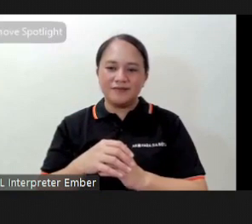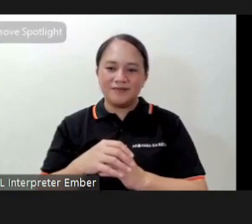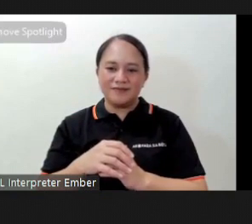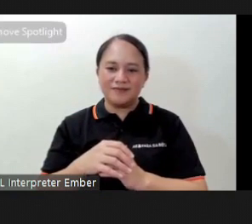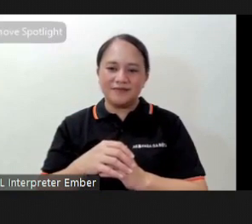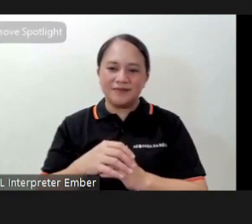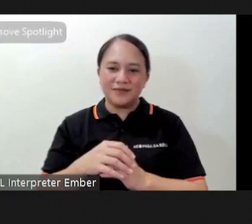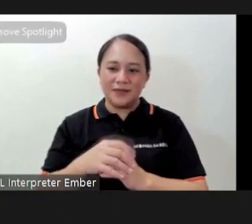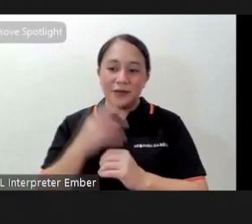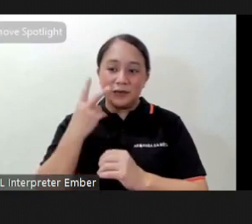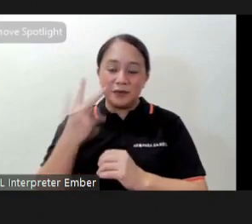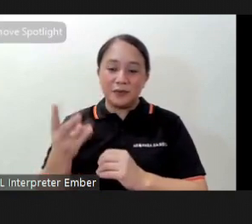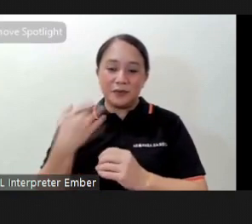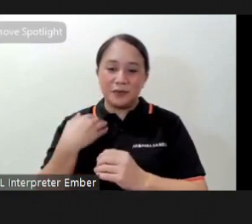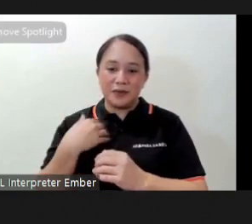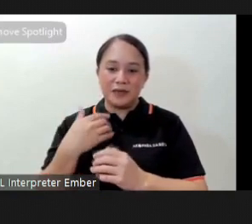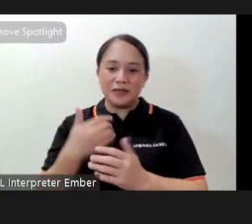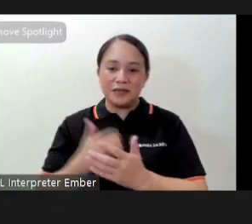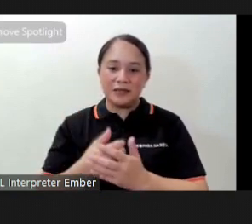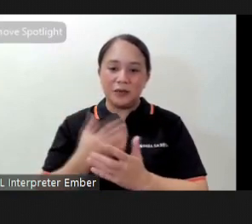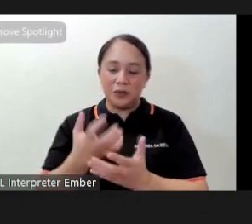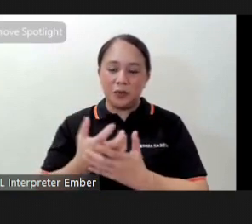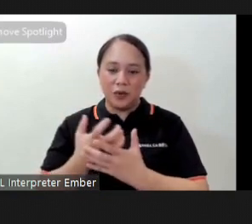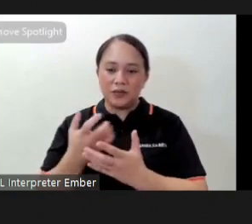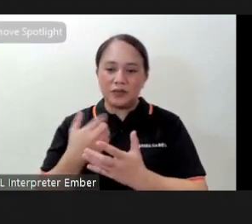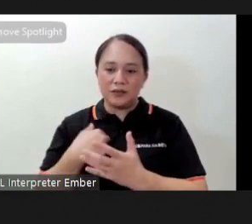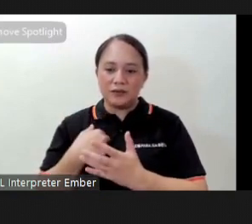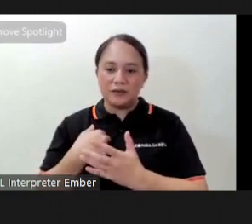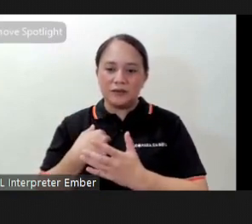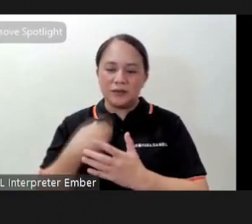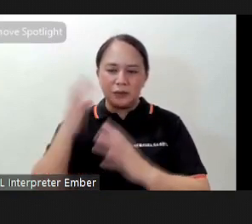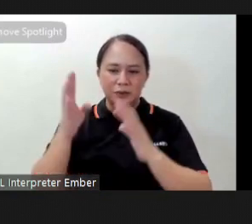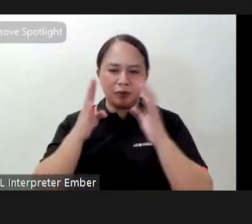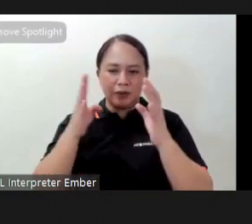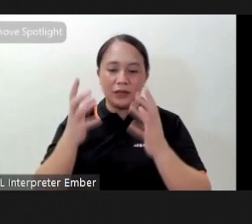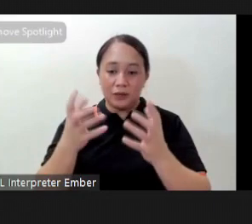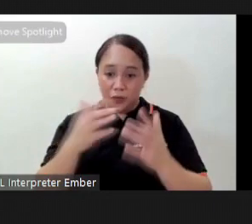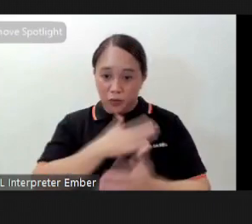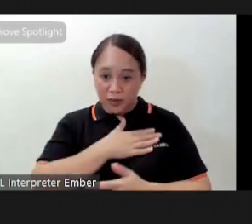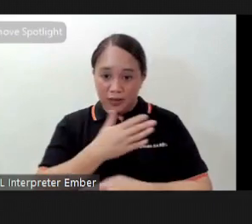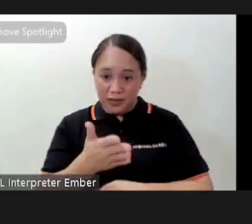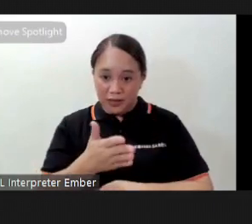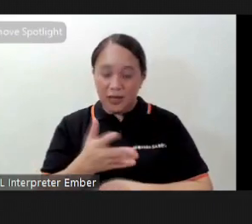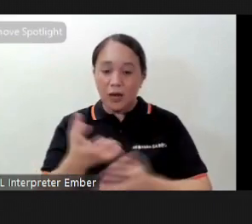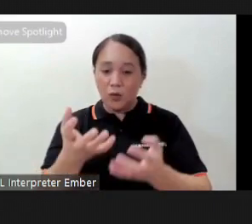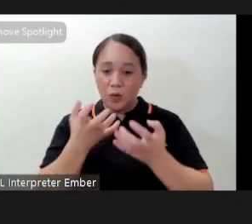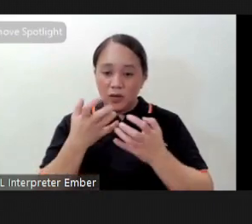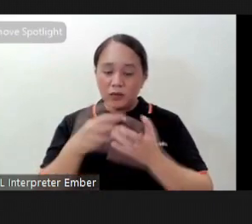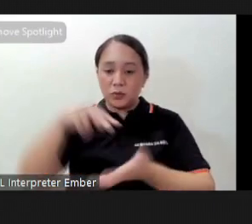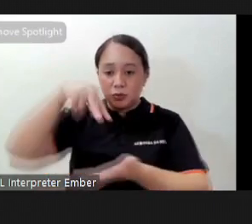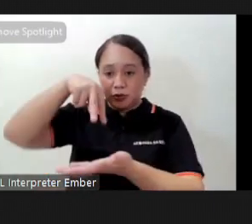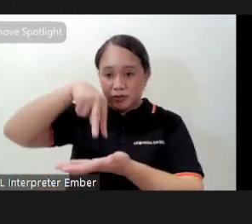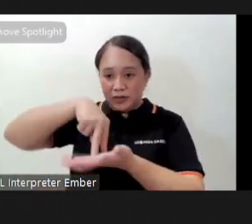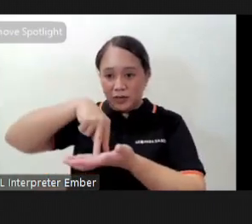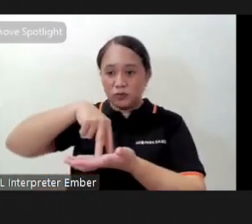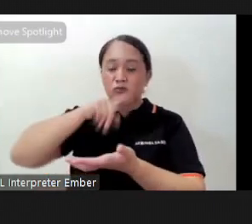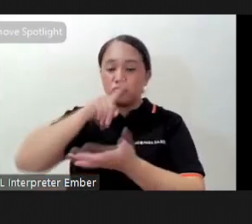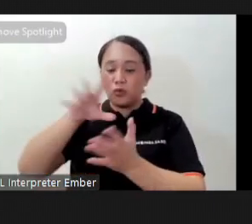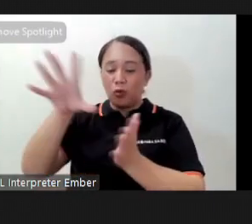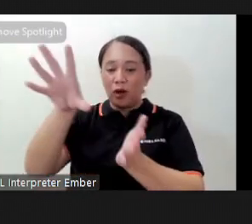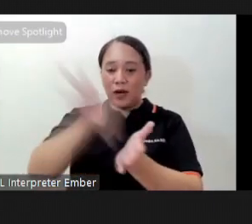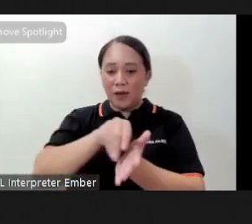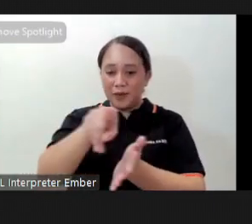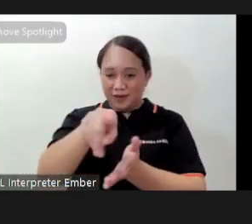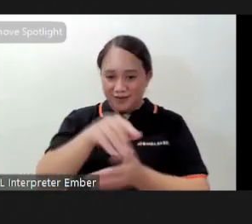all right at this point I actually want to do a little experiment if you're willing I want you to stand up and actually imitate the